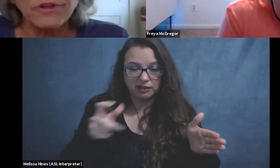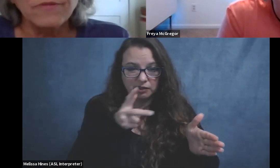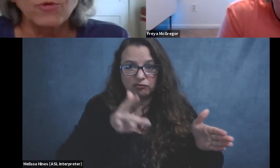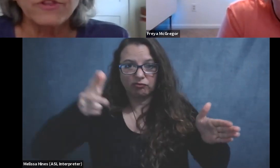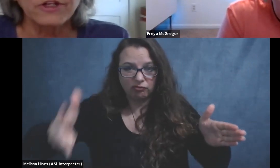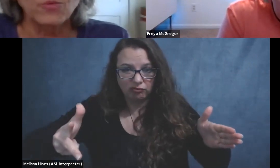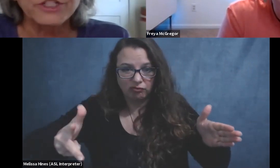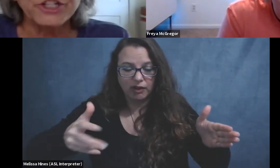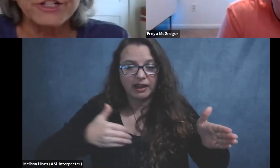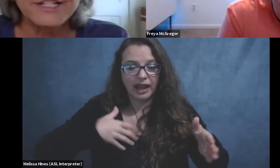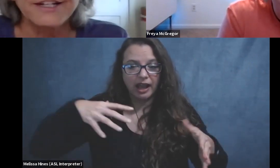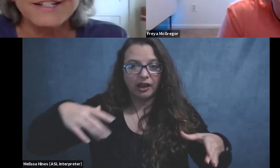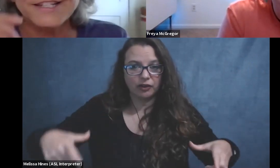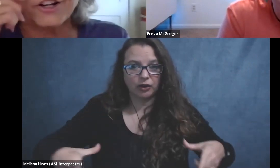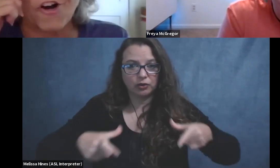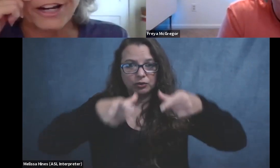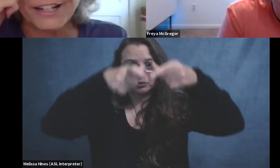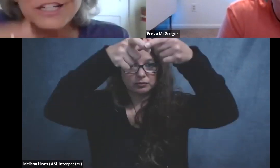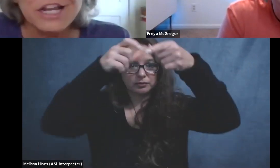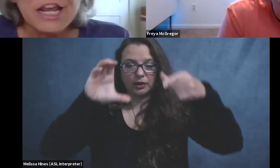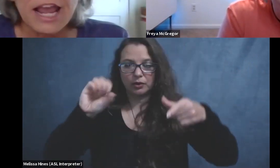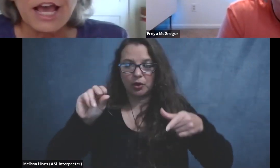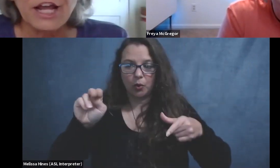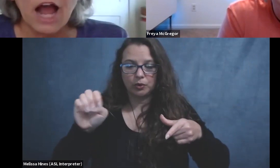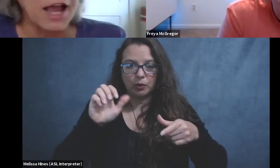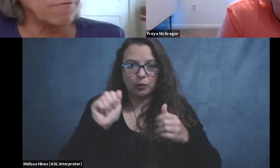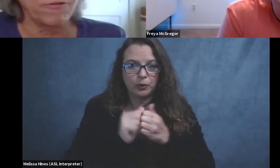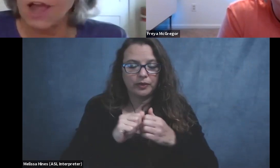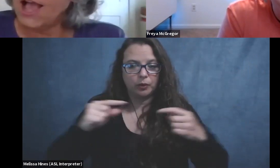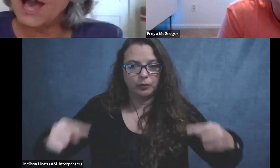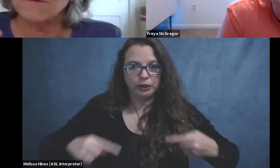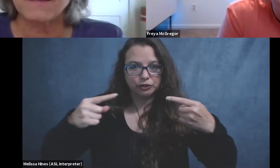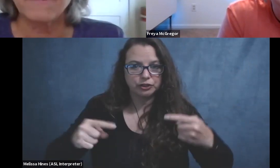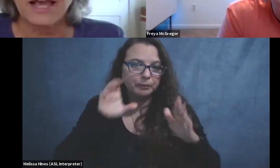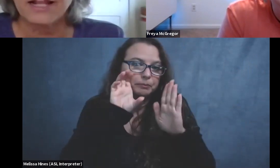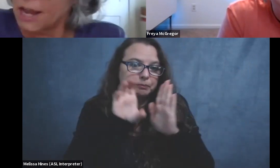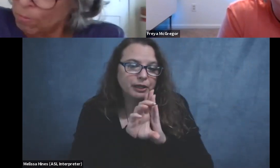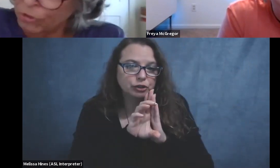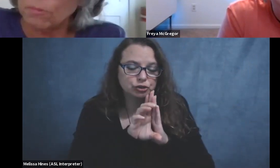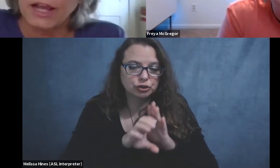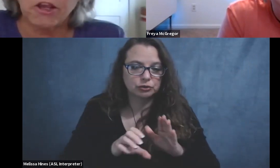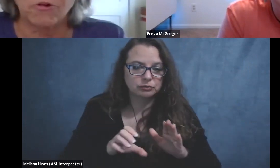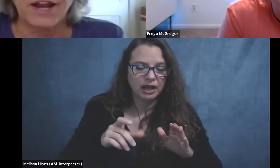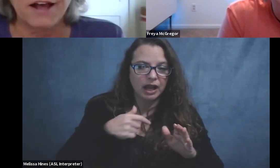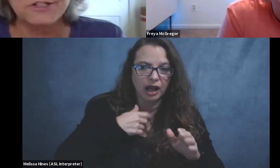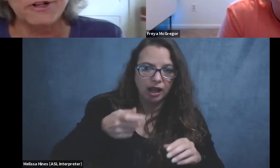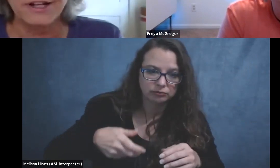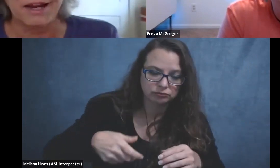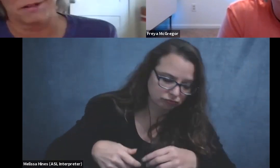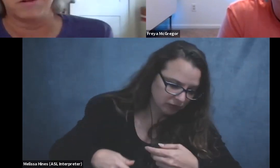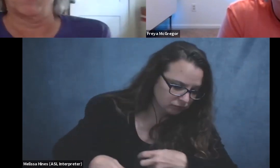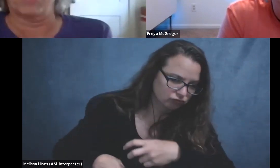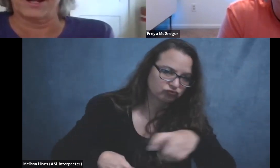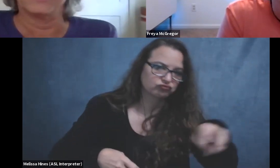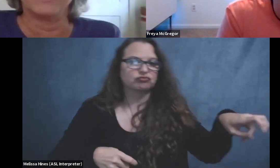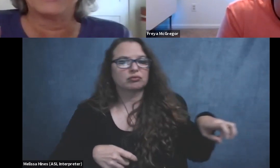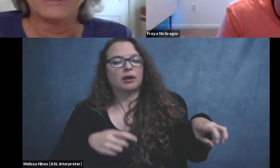cone with a little wheelchair insignia sticker on it. And I fly out of my van and I put my cone down sort of